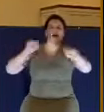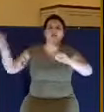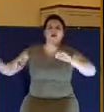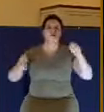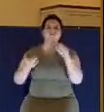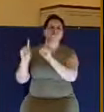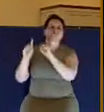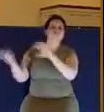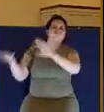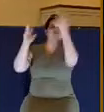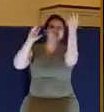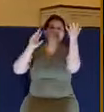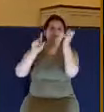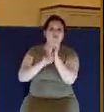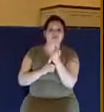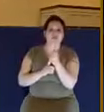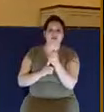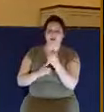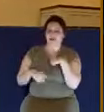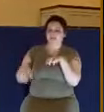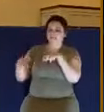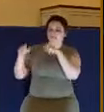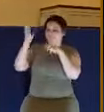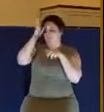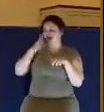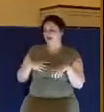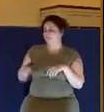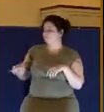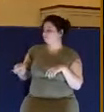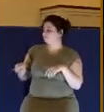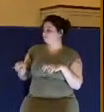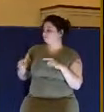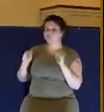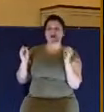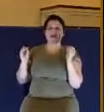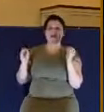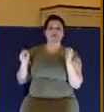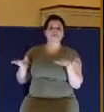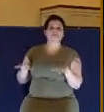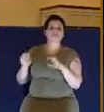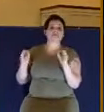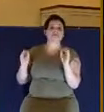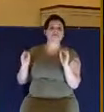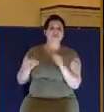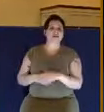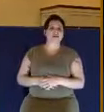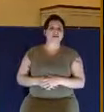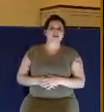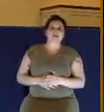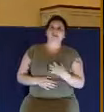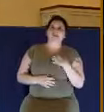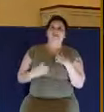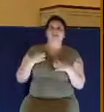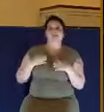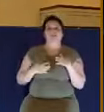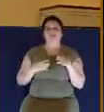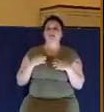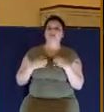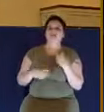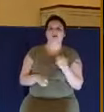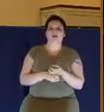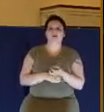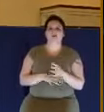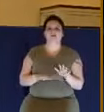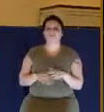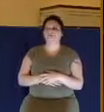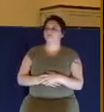disturbing. And yet the man sitting next to me did nothing. It was difficult not to feel irritated. I could not